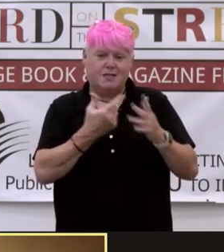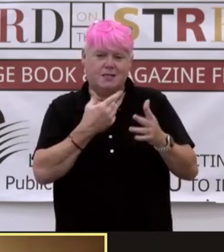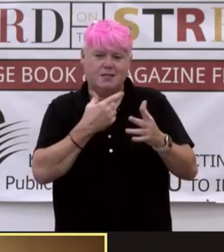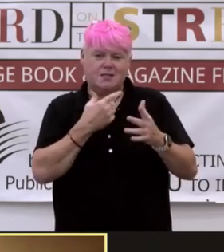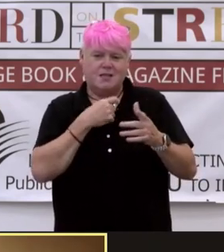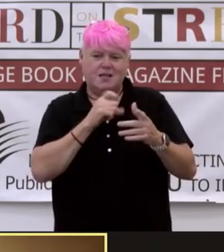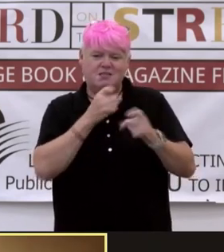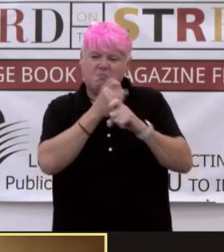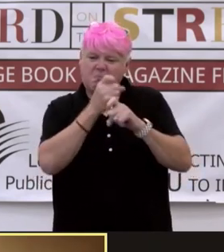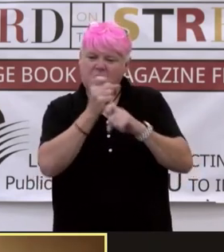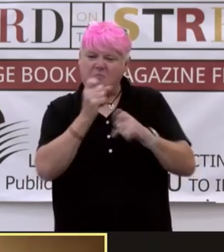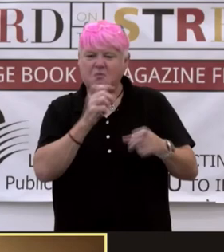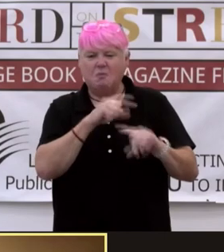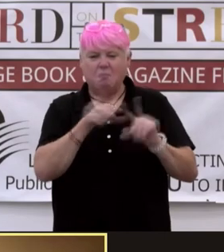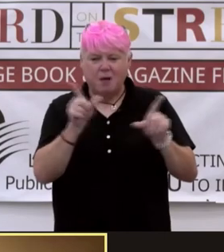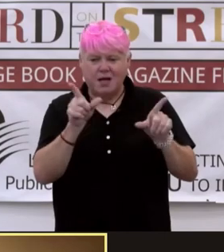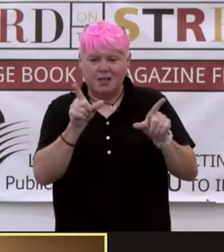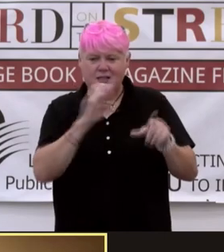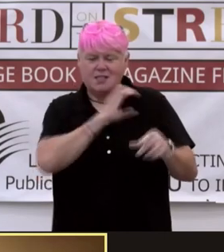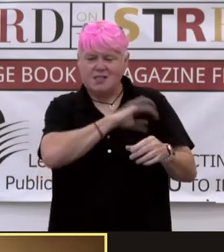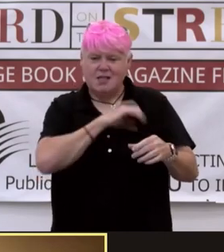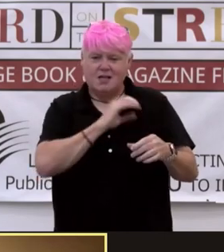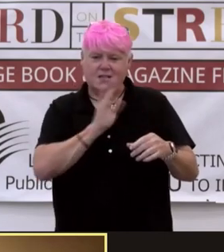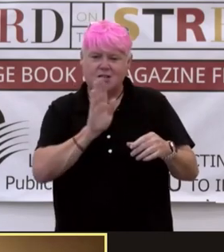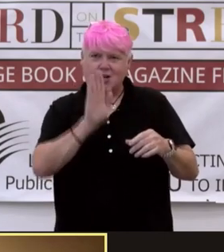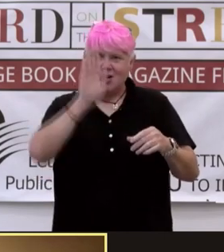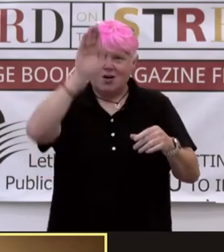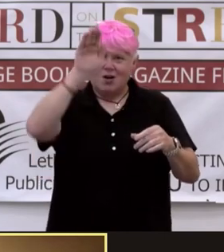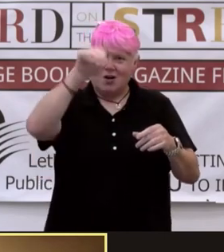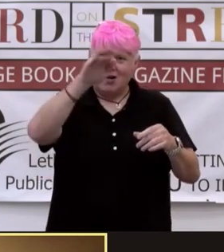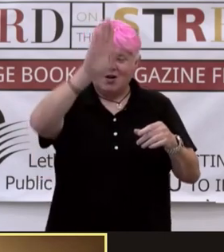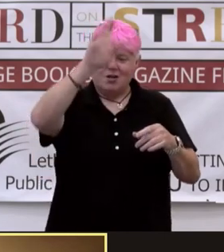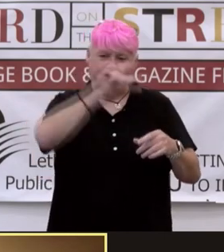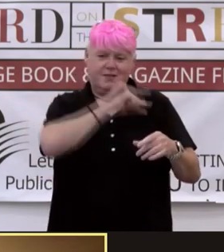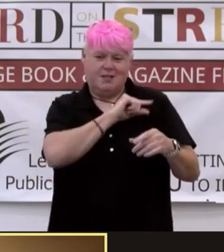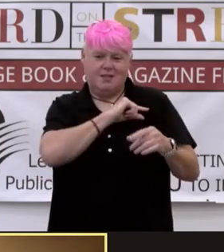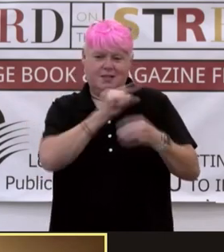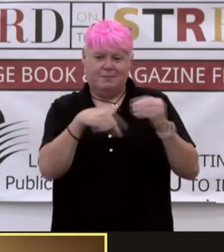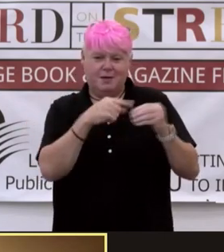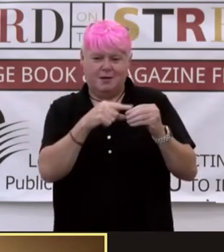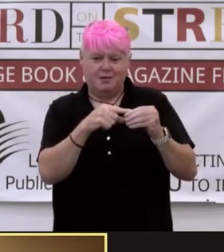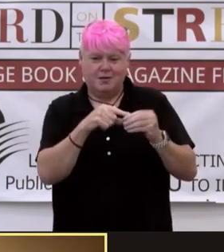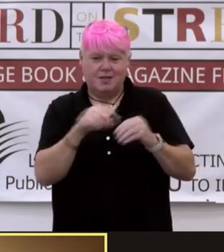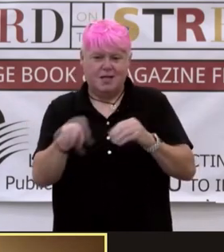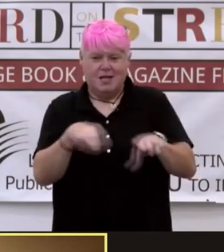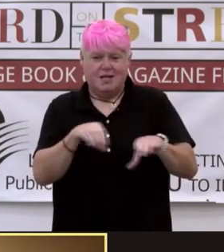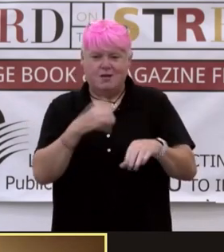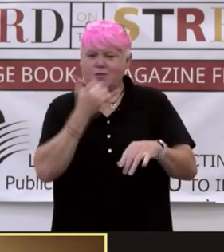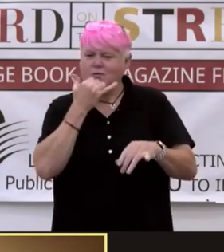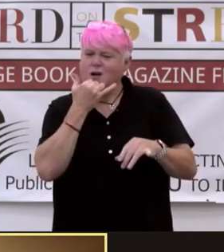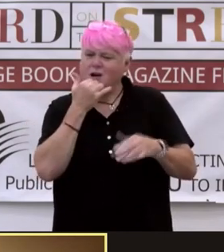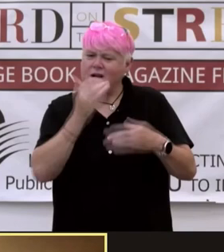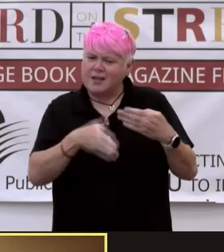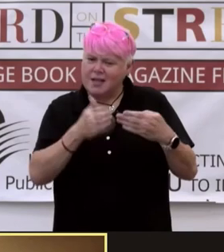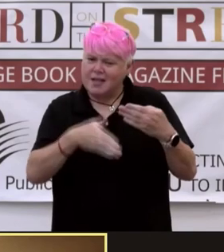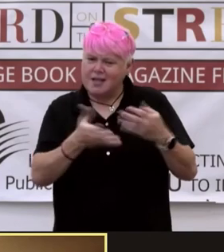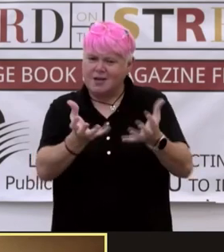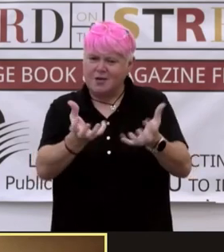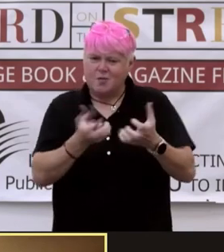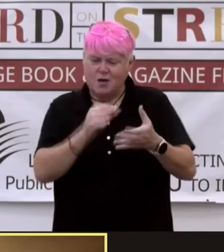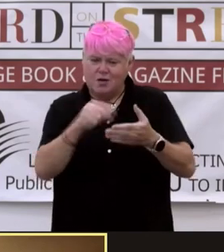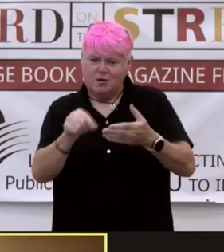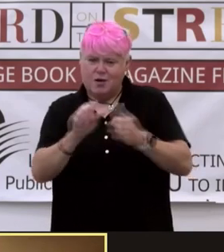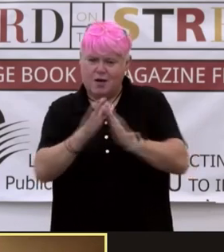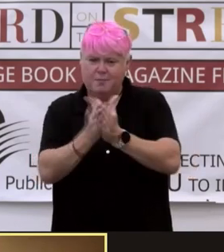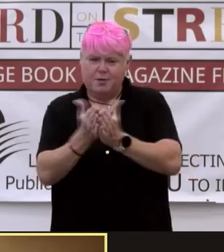But she has this character arc that I always feel guilty about, because I feel like I did her wrong at the end. And I wanted to write a book in which